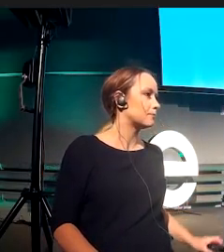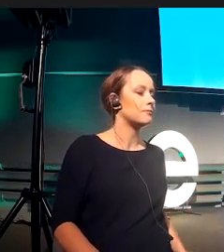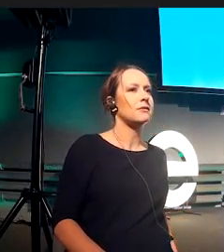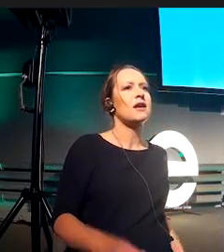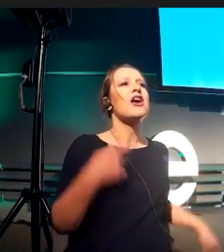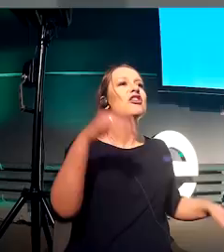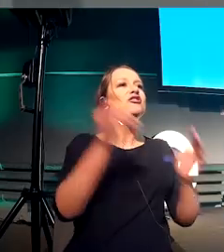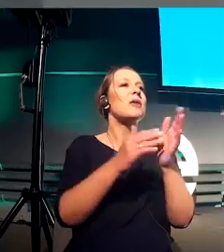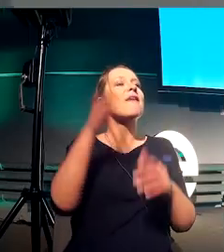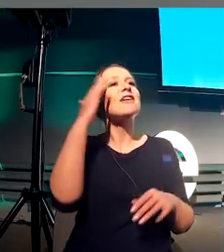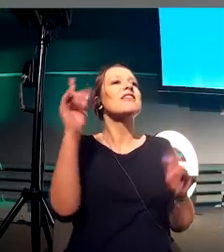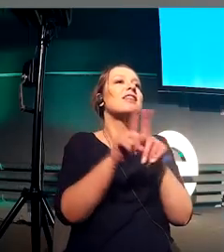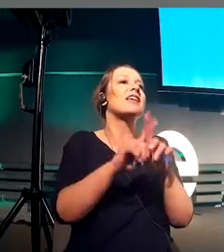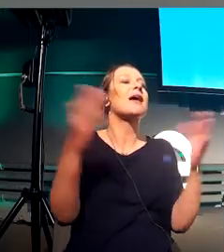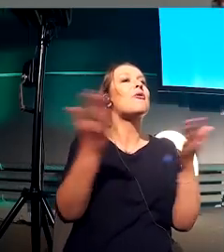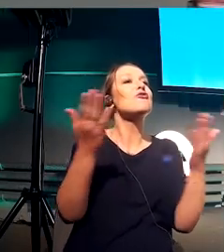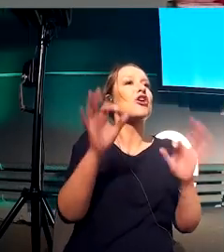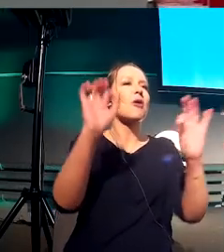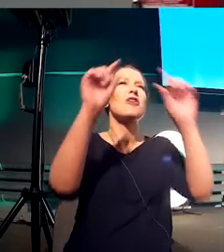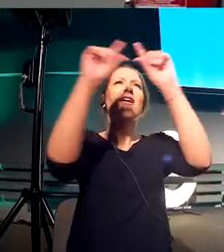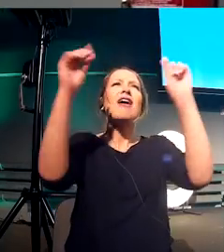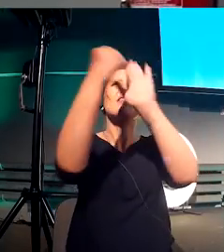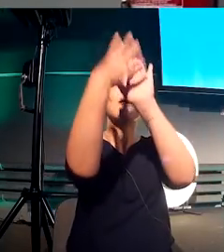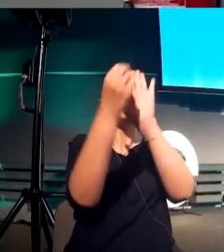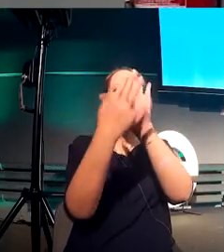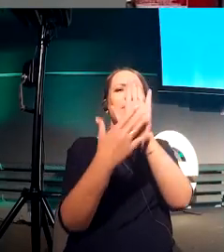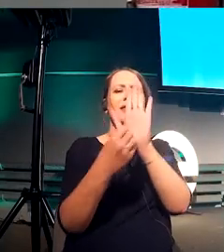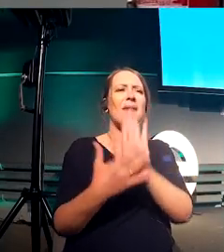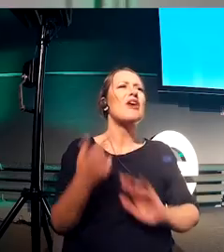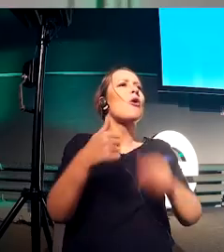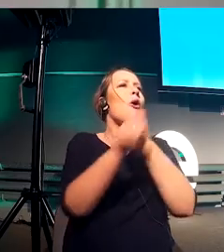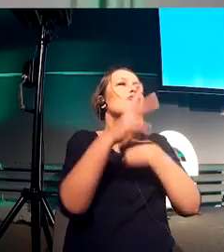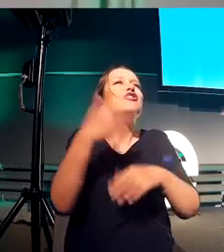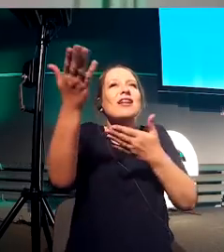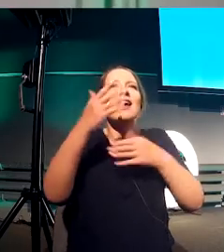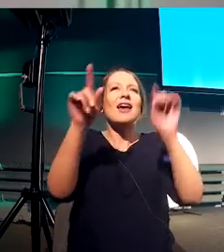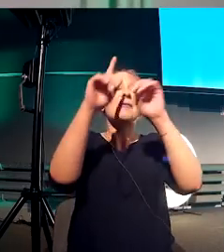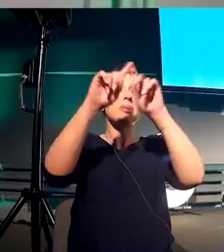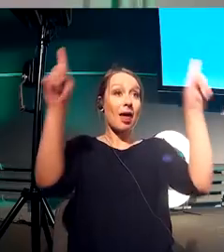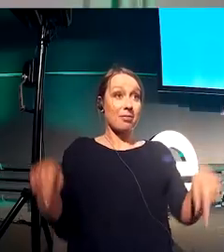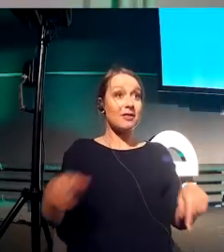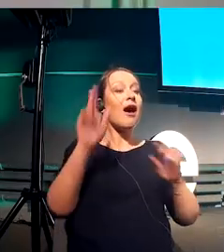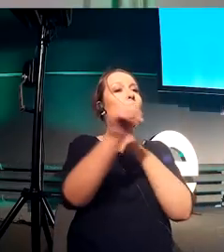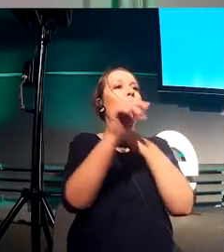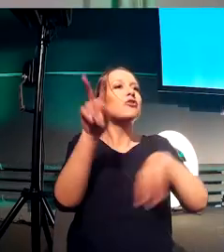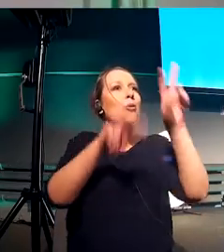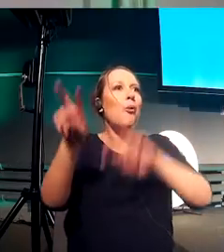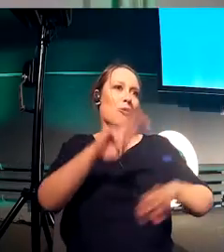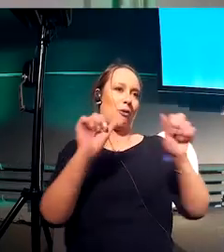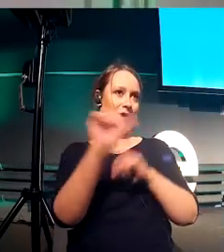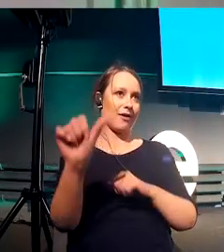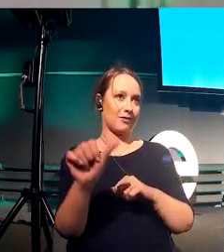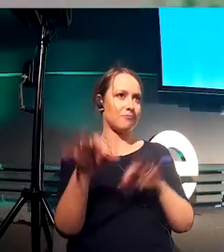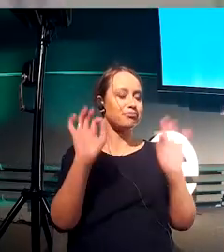it's a dynamic grid. The photo actually turns into our canvas now. The photo is what we're placing elements